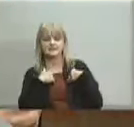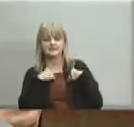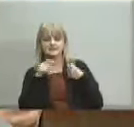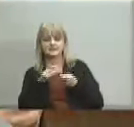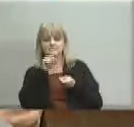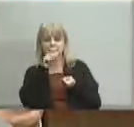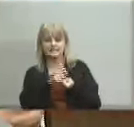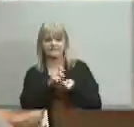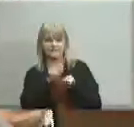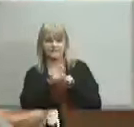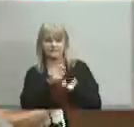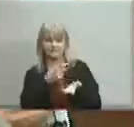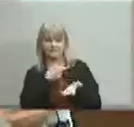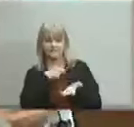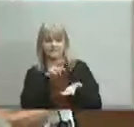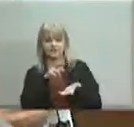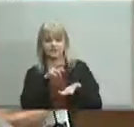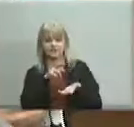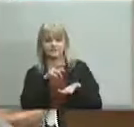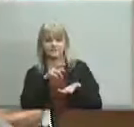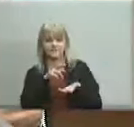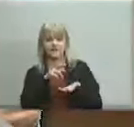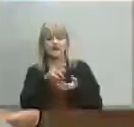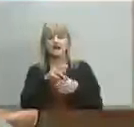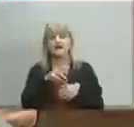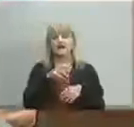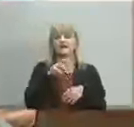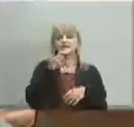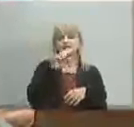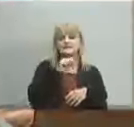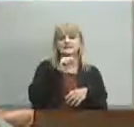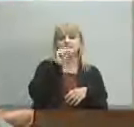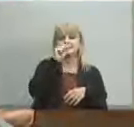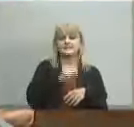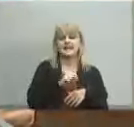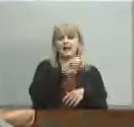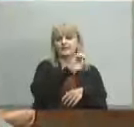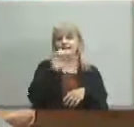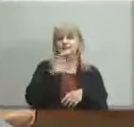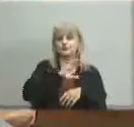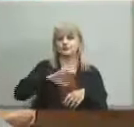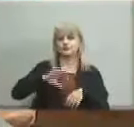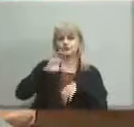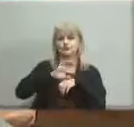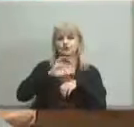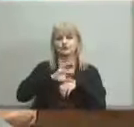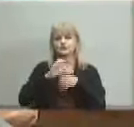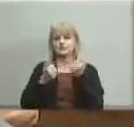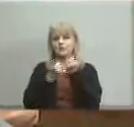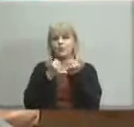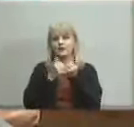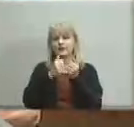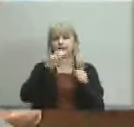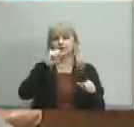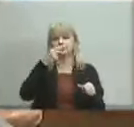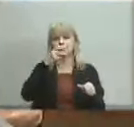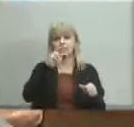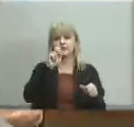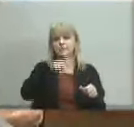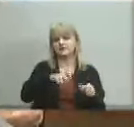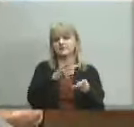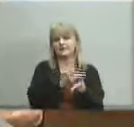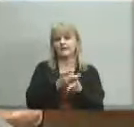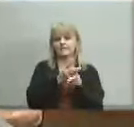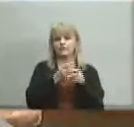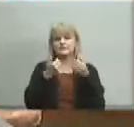to finance a health care clinic at the academy at shawnee the choice of vendor must be carefully vetted to ensure the separation of church and state